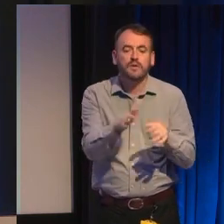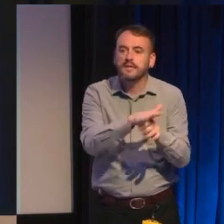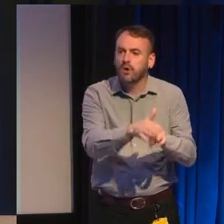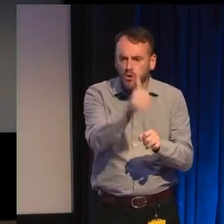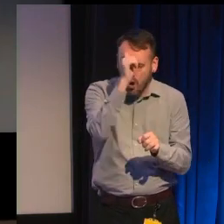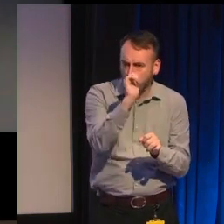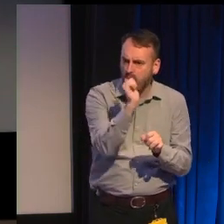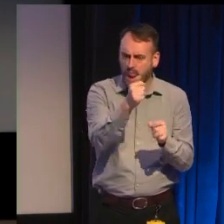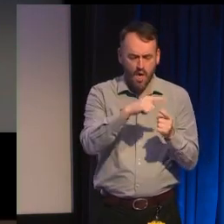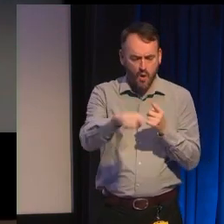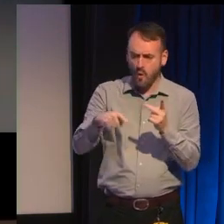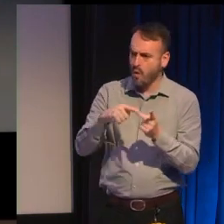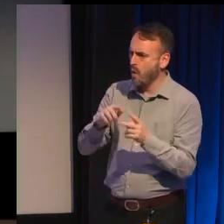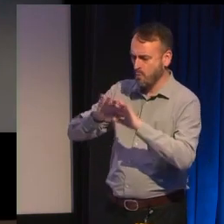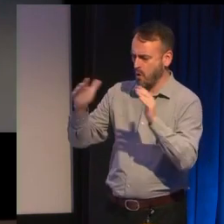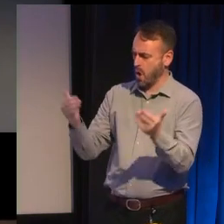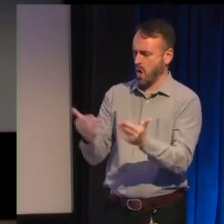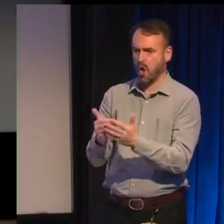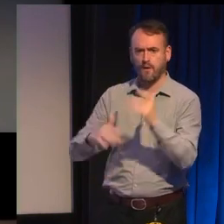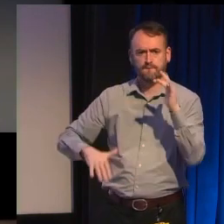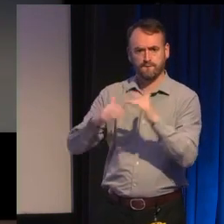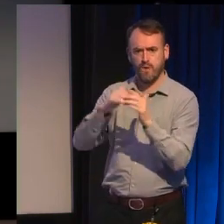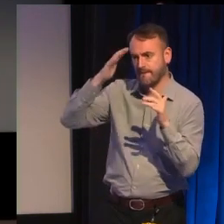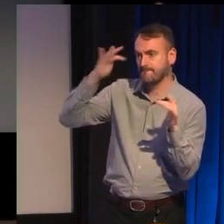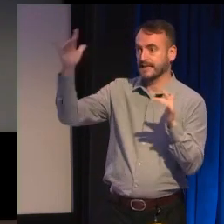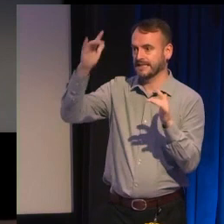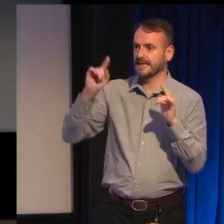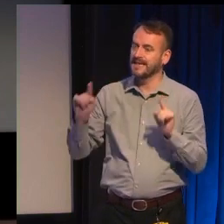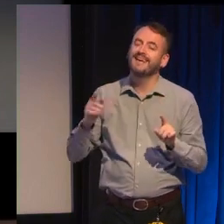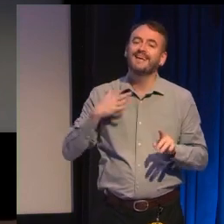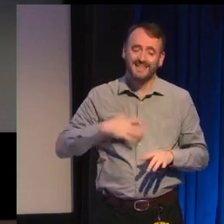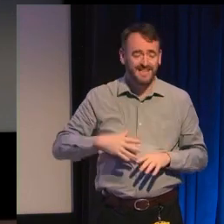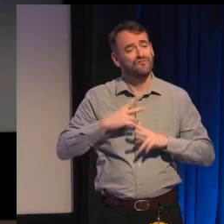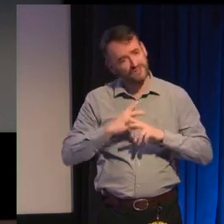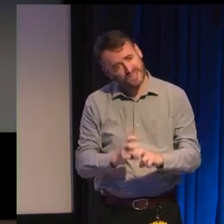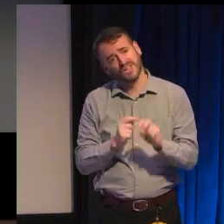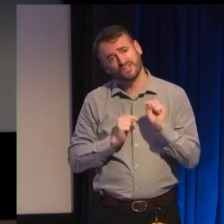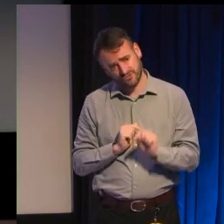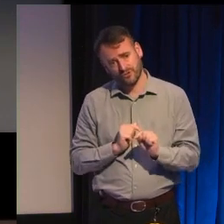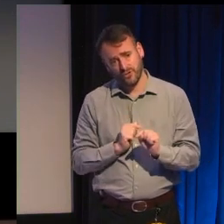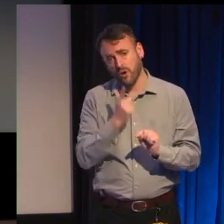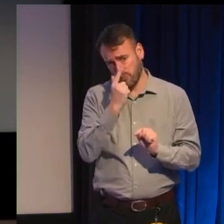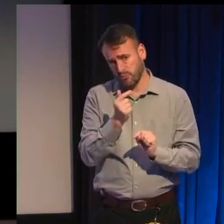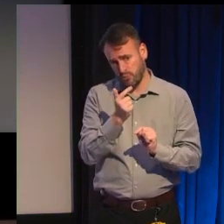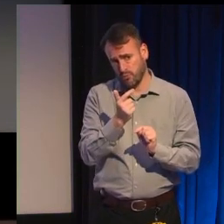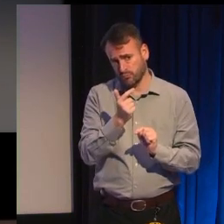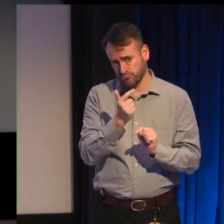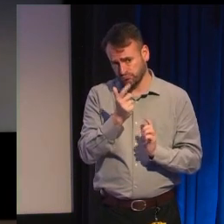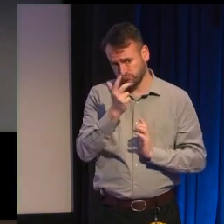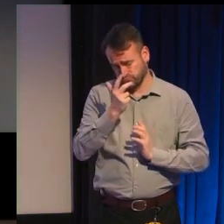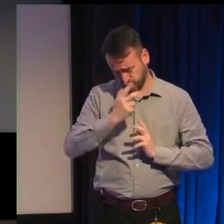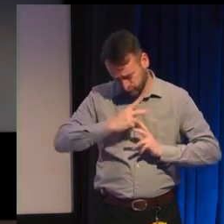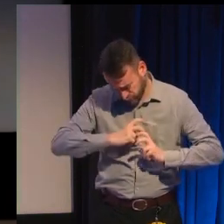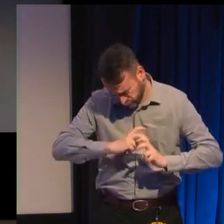fantastical world you're going to have to do at least some research and maybe a lot of it and here's why you can't get away without